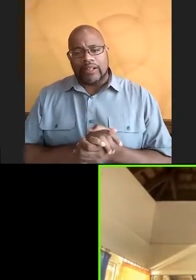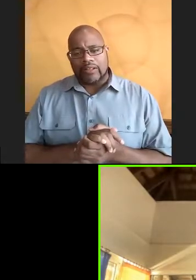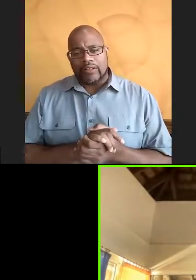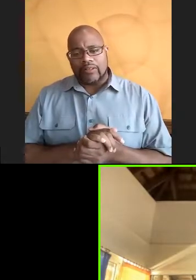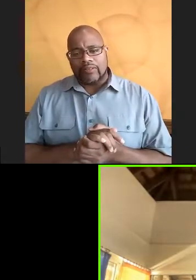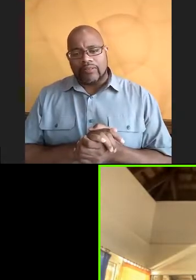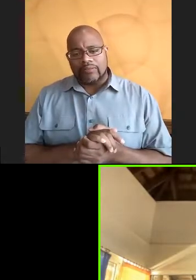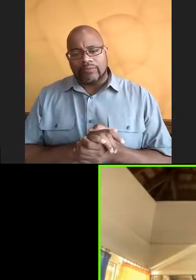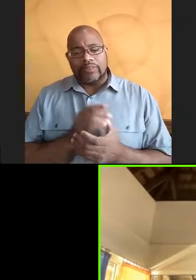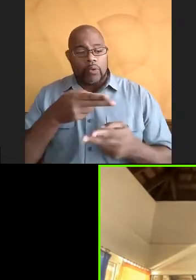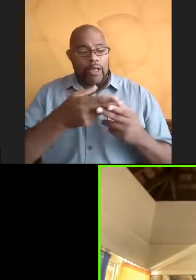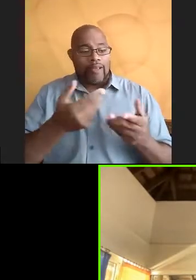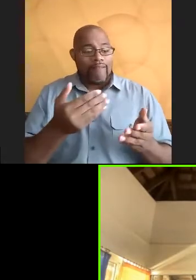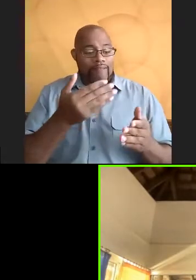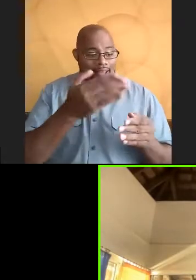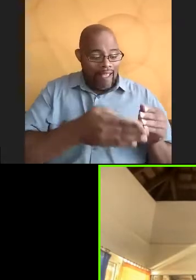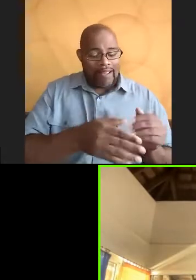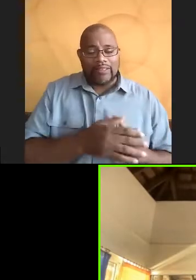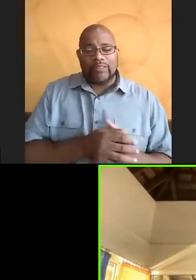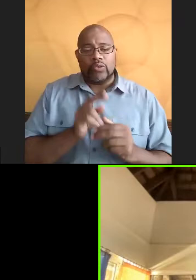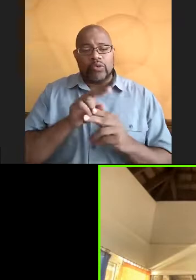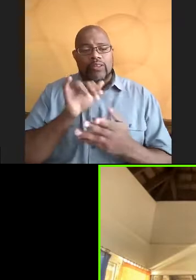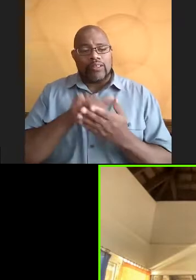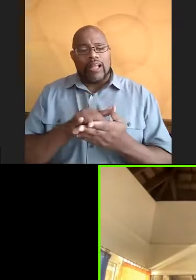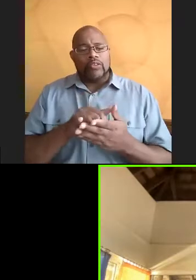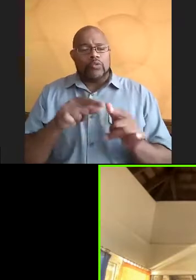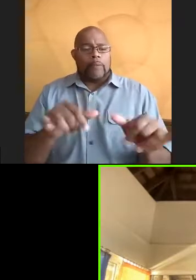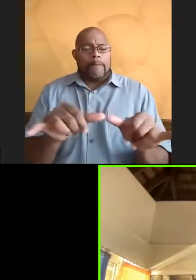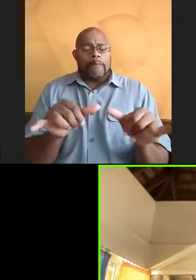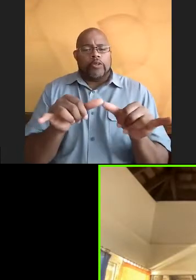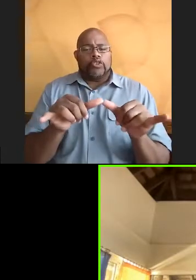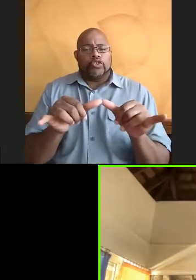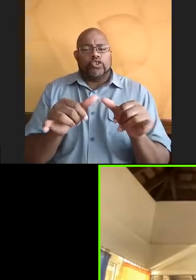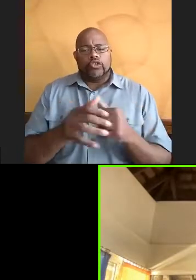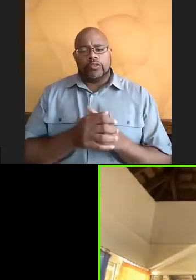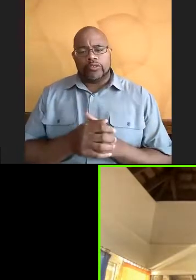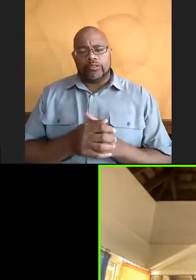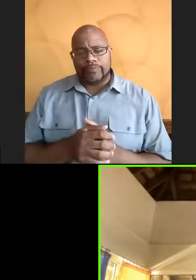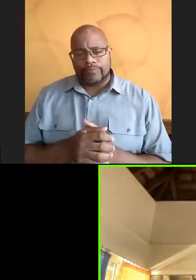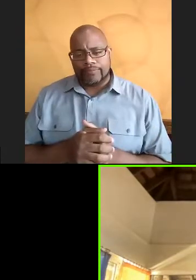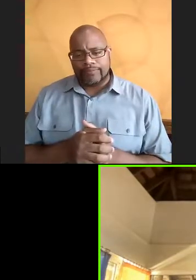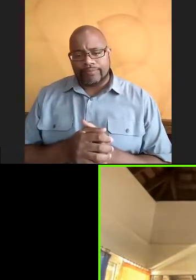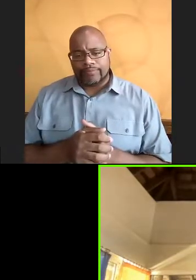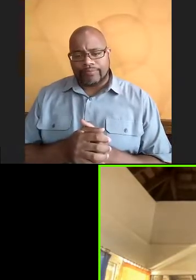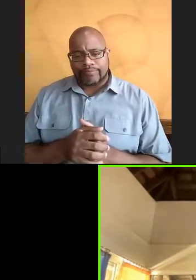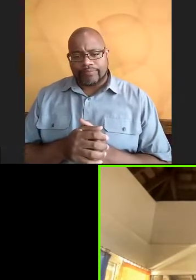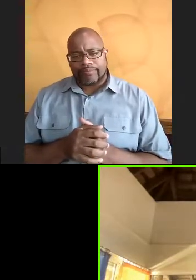at the end. then we do some math to see the food of consumption 10%.